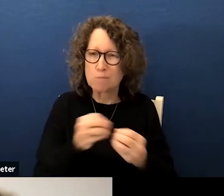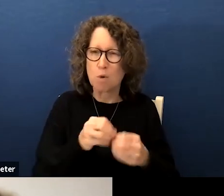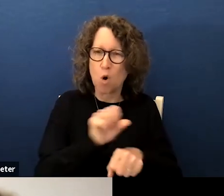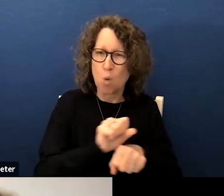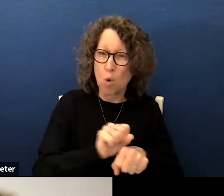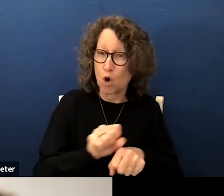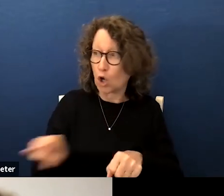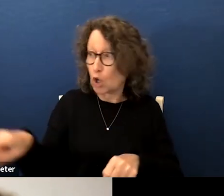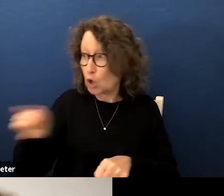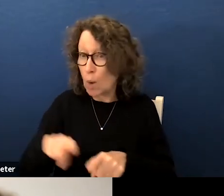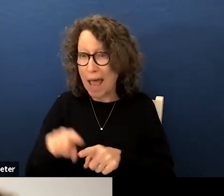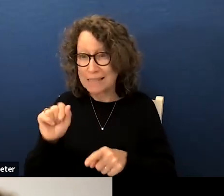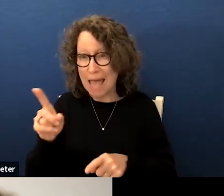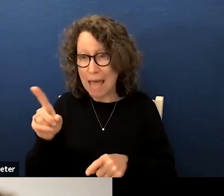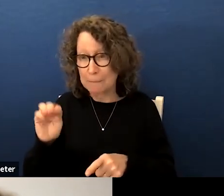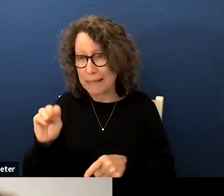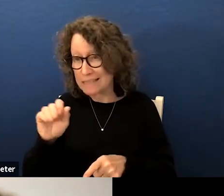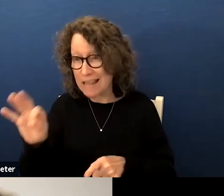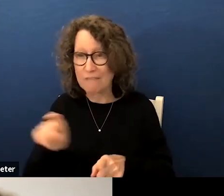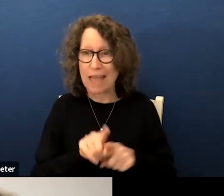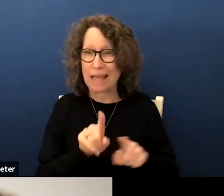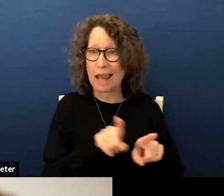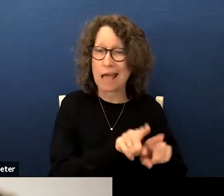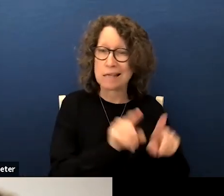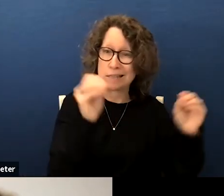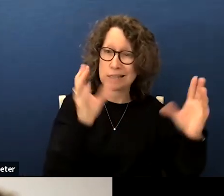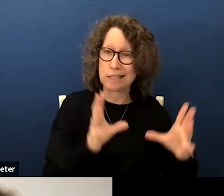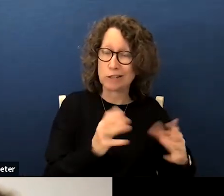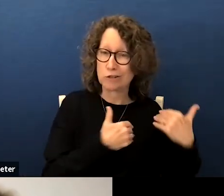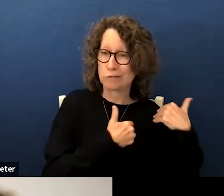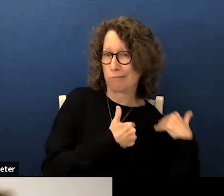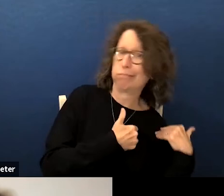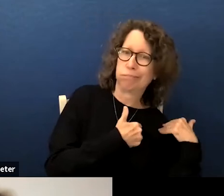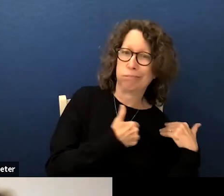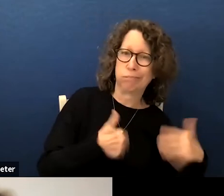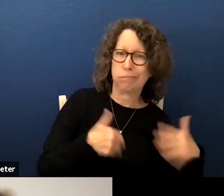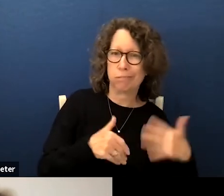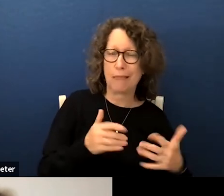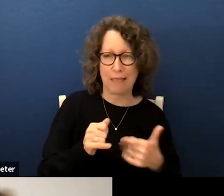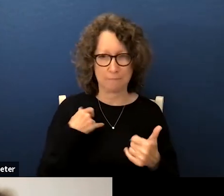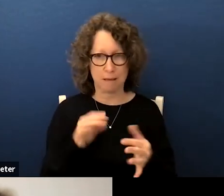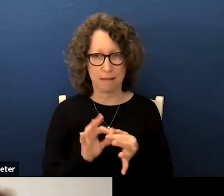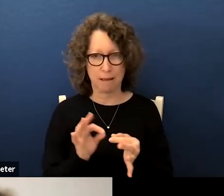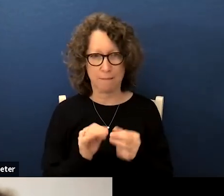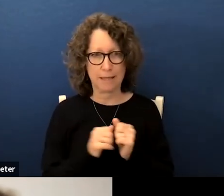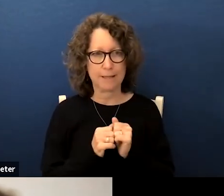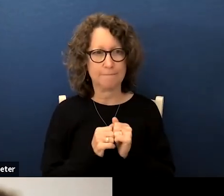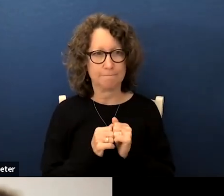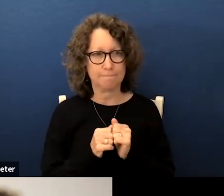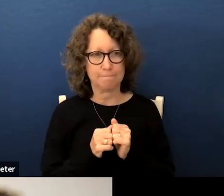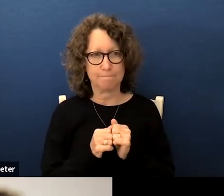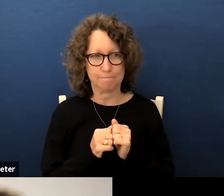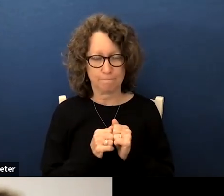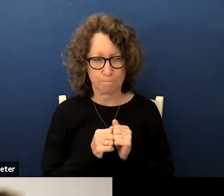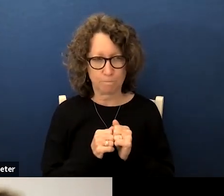as admin staff and as as teachers to to do that so that's my comment yeah absolutely sure miss carry miss